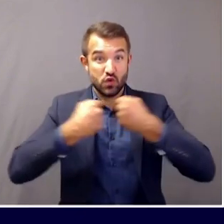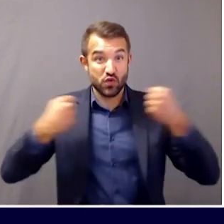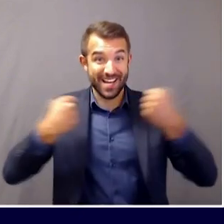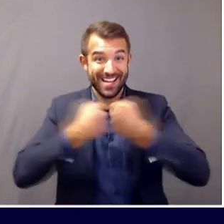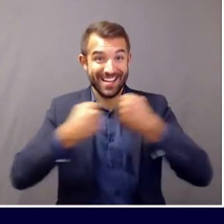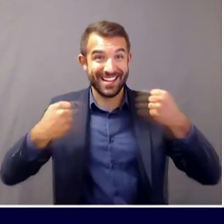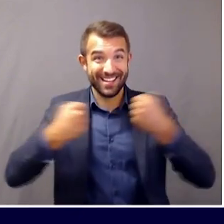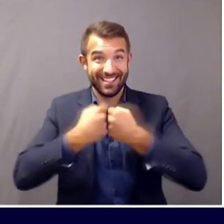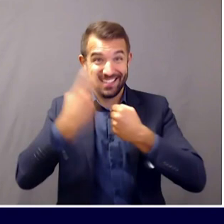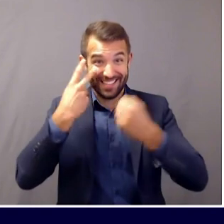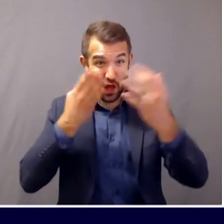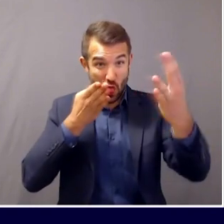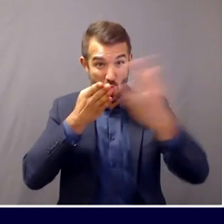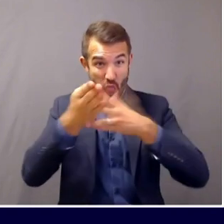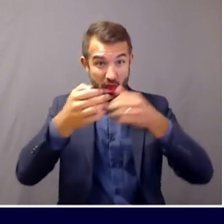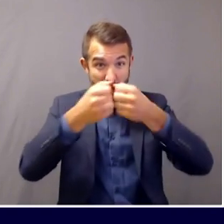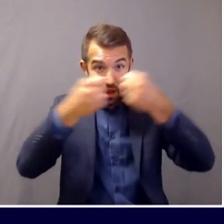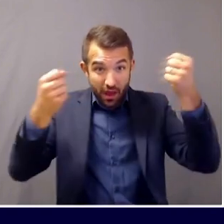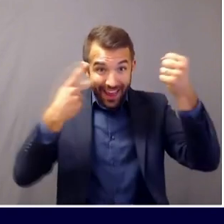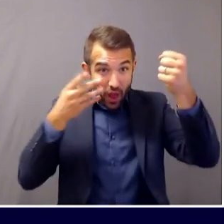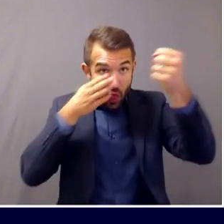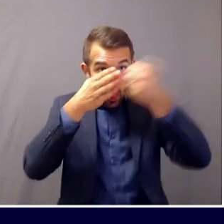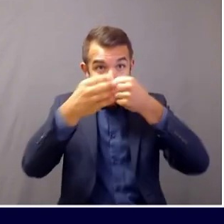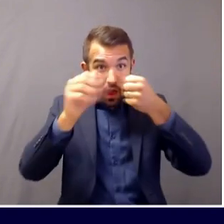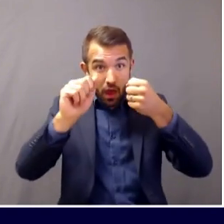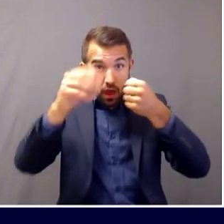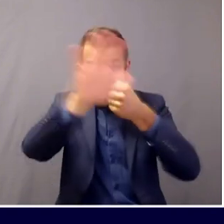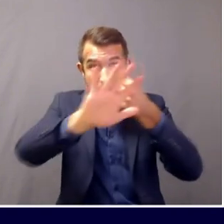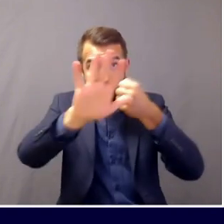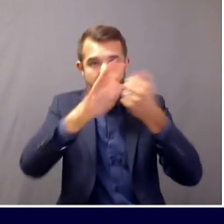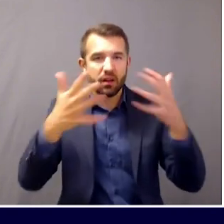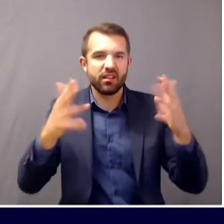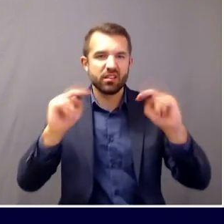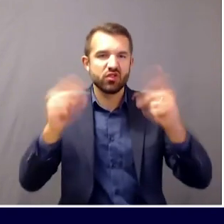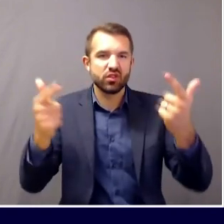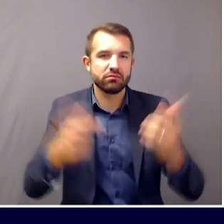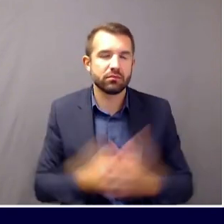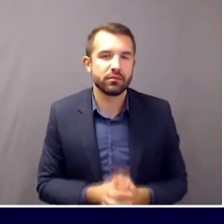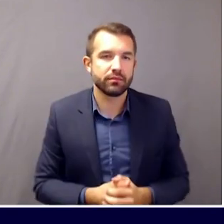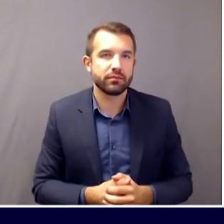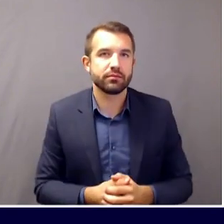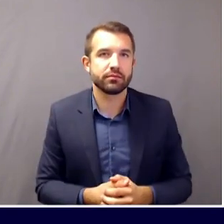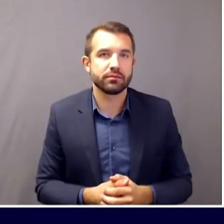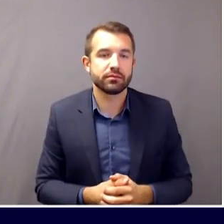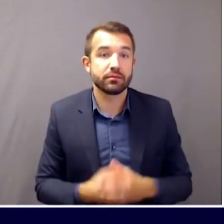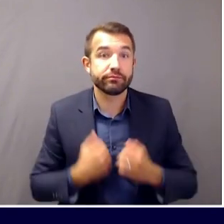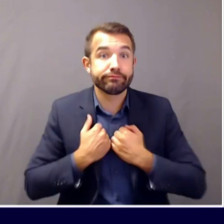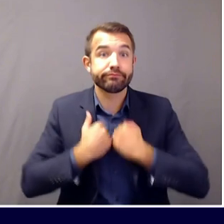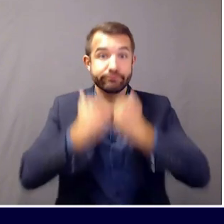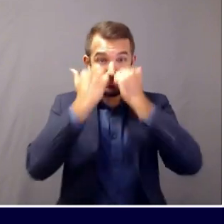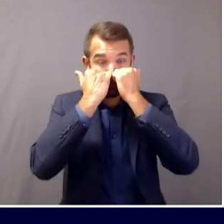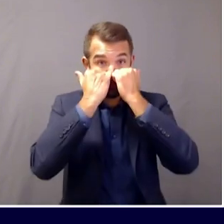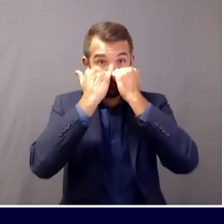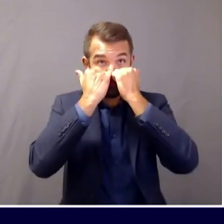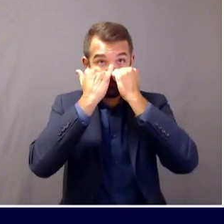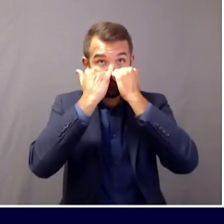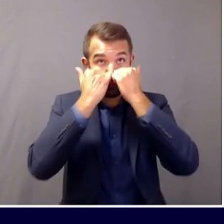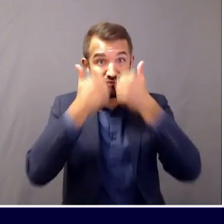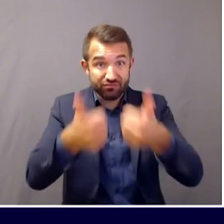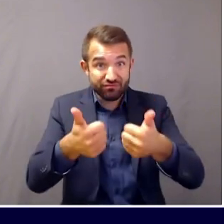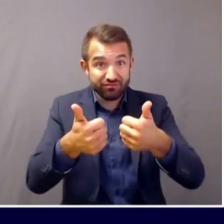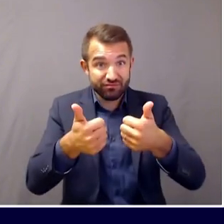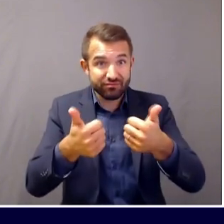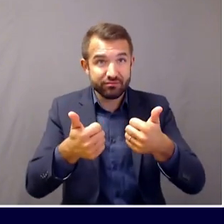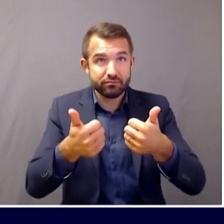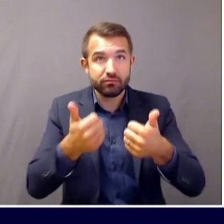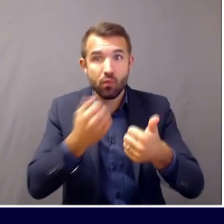it is not suitable as a face covering. And that's what neck gaiters end up being. Neck gaiters are great. They keep us warm. They're great when